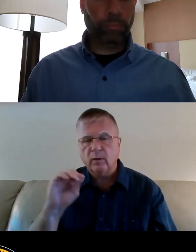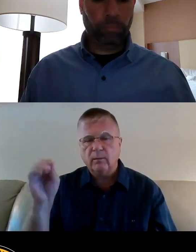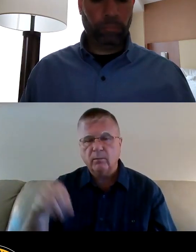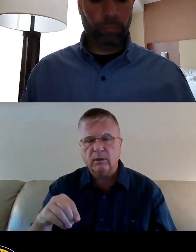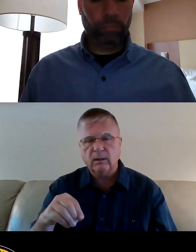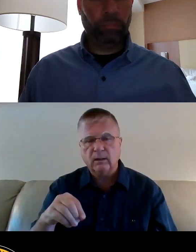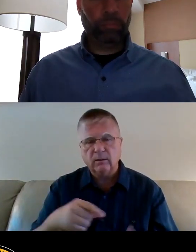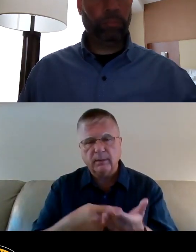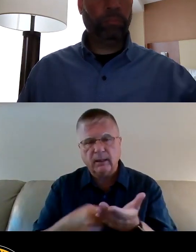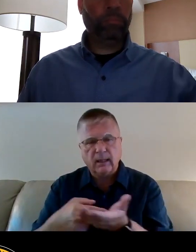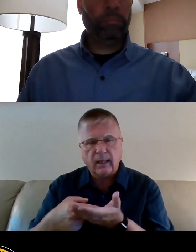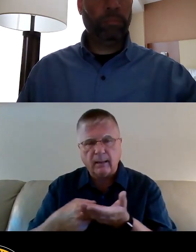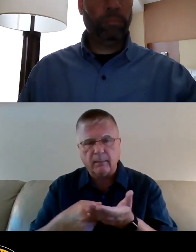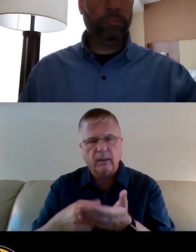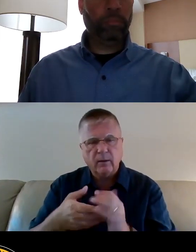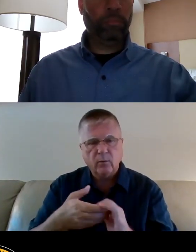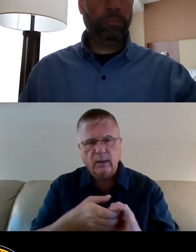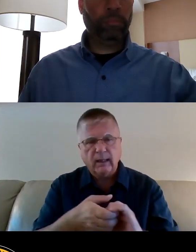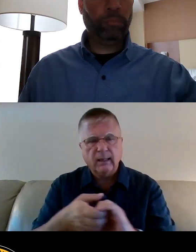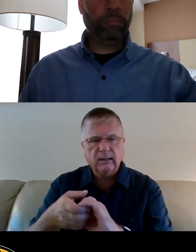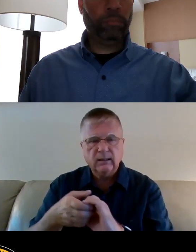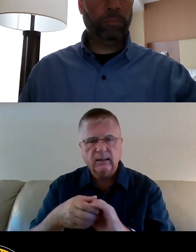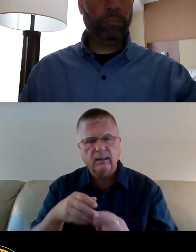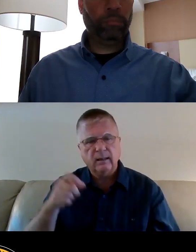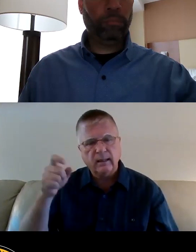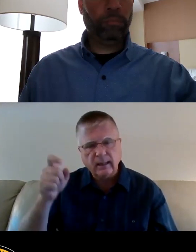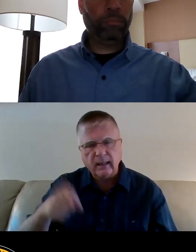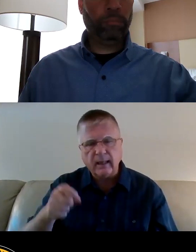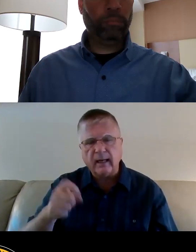collaborations and relationships that they have to